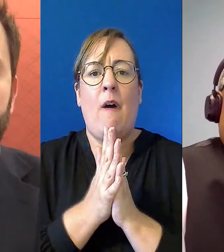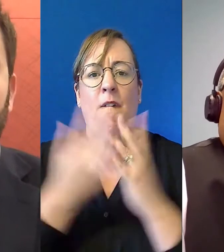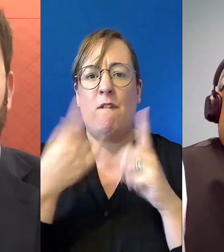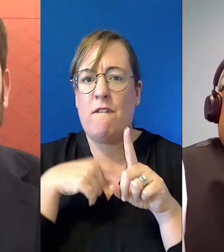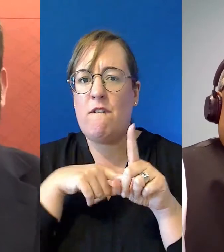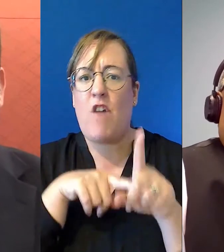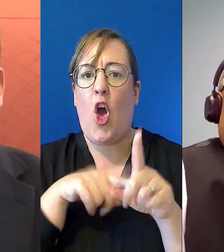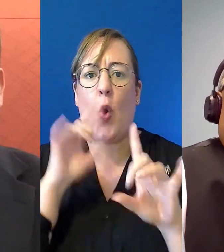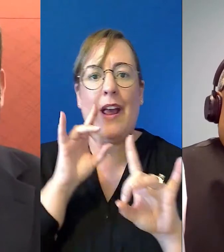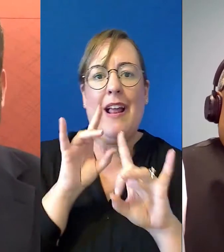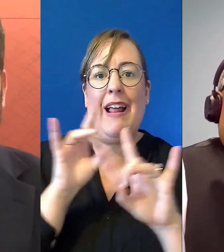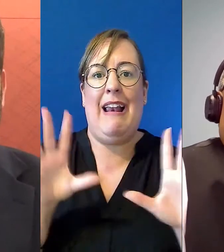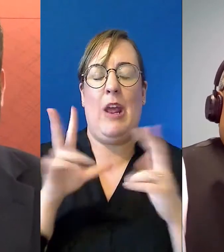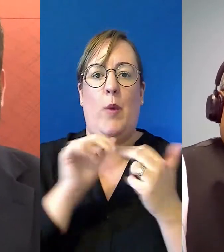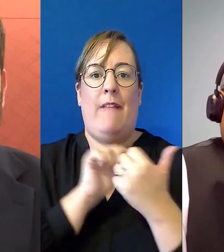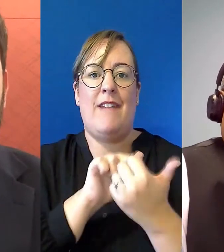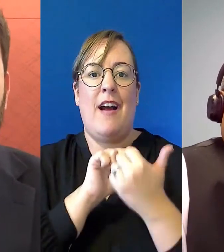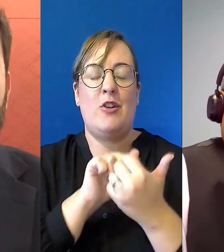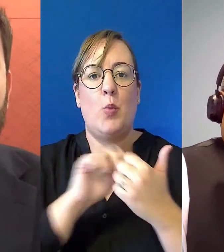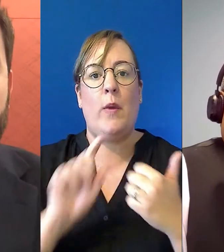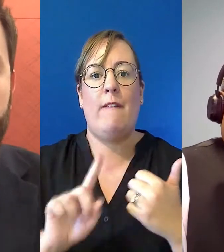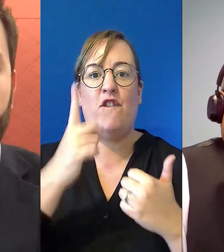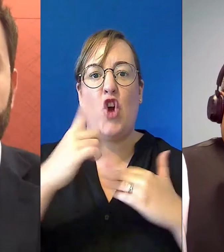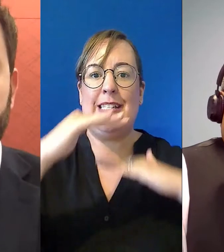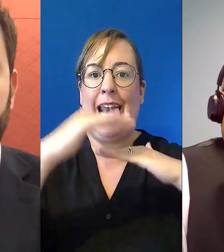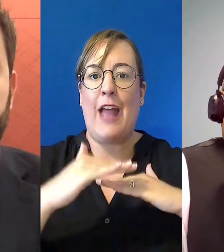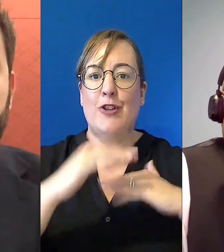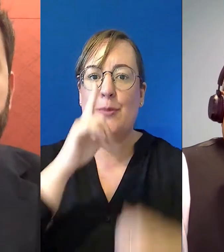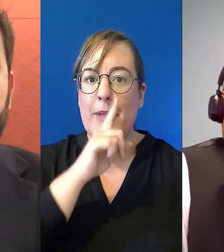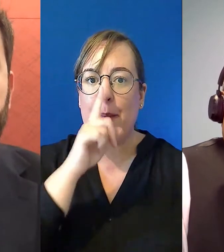with First Nations and with Maori people?